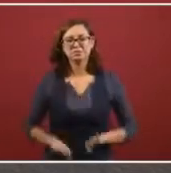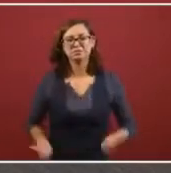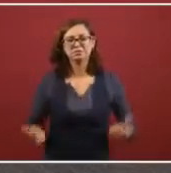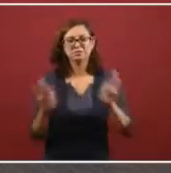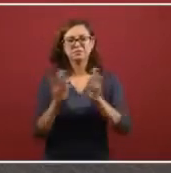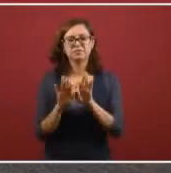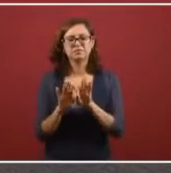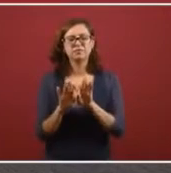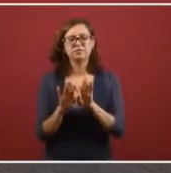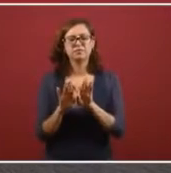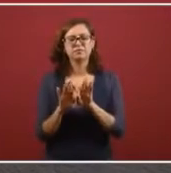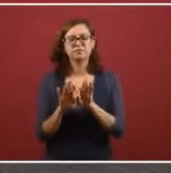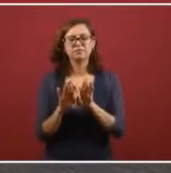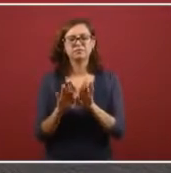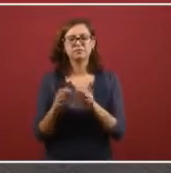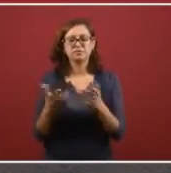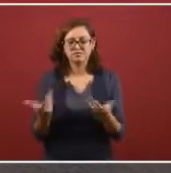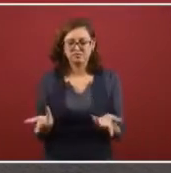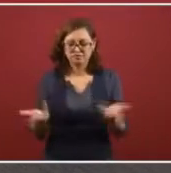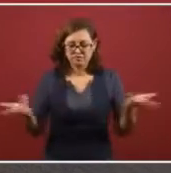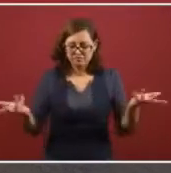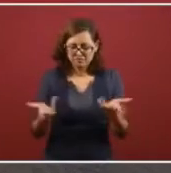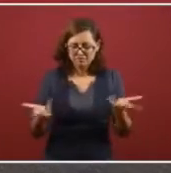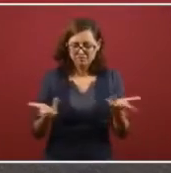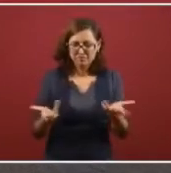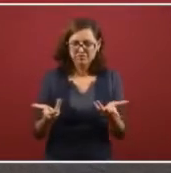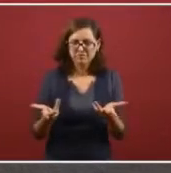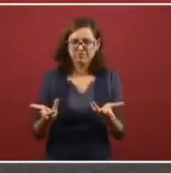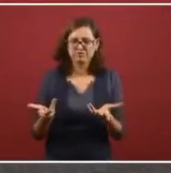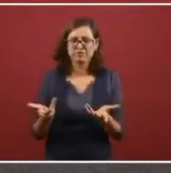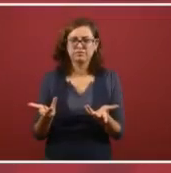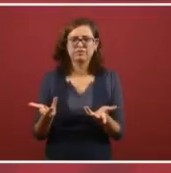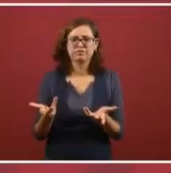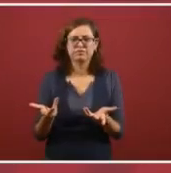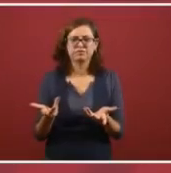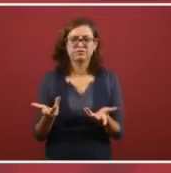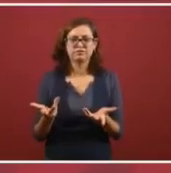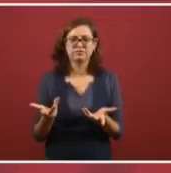the most important part is what is gained.